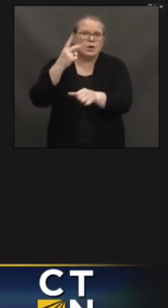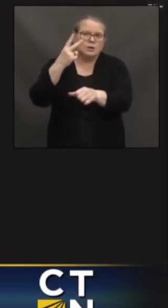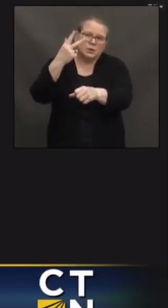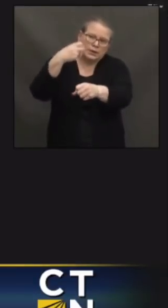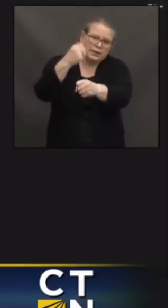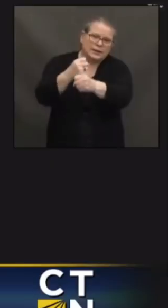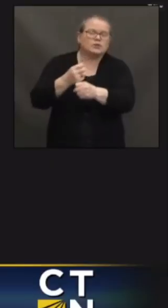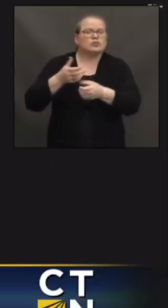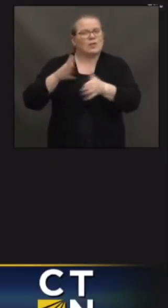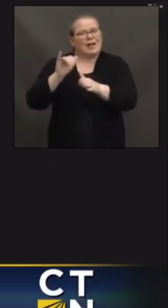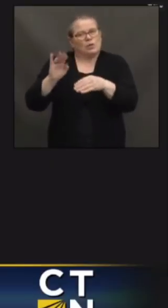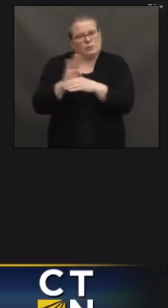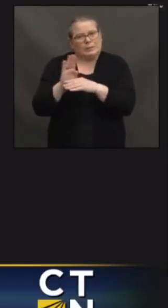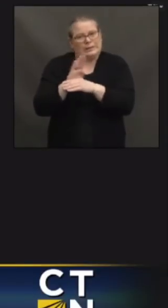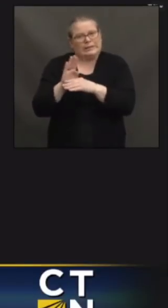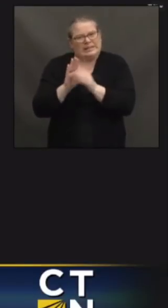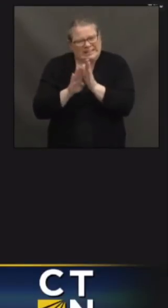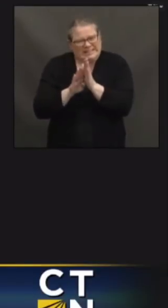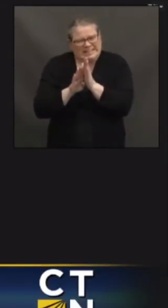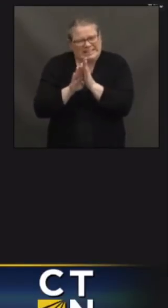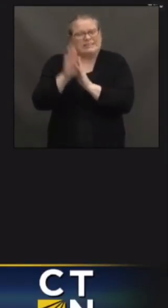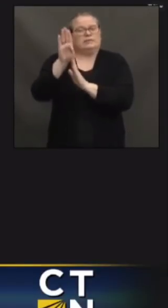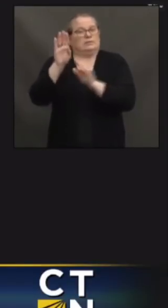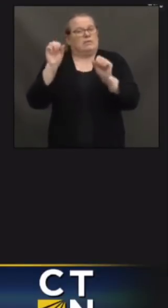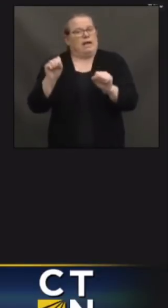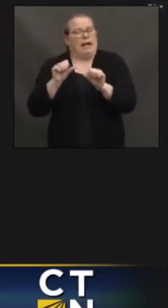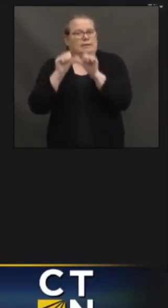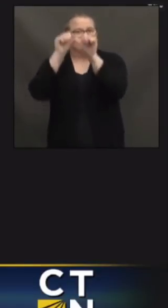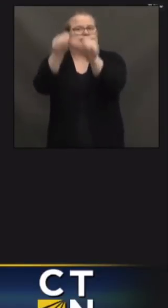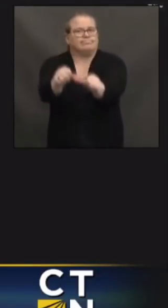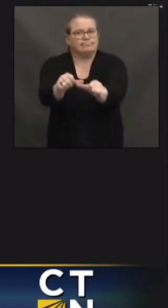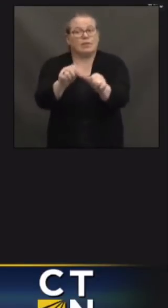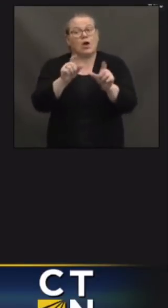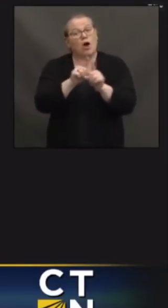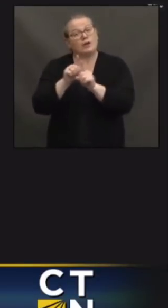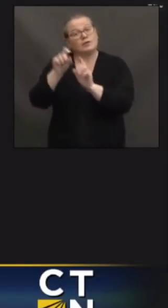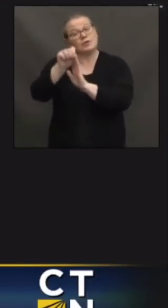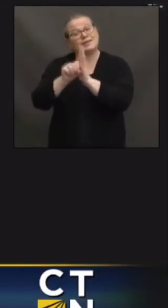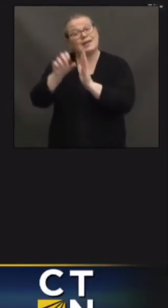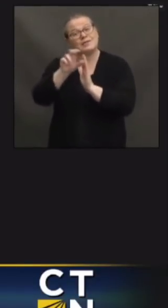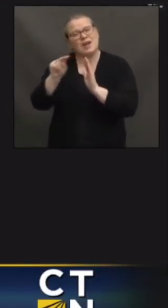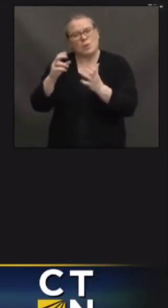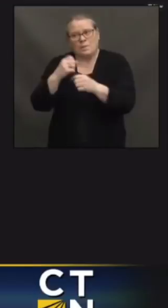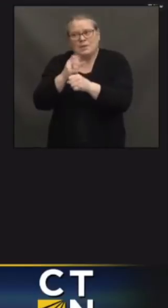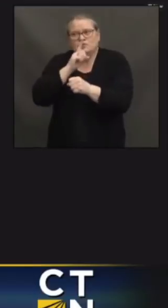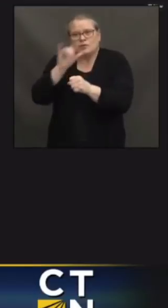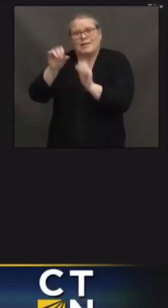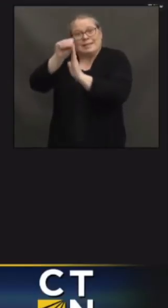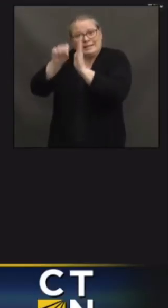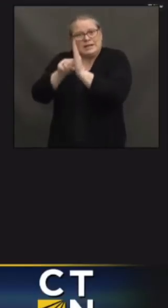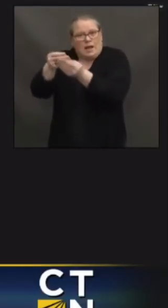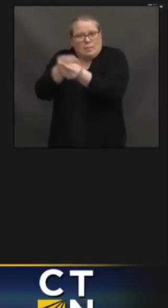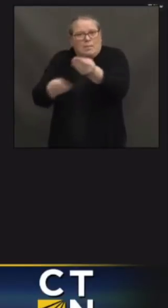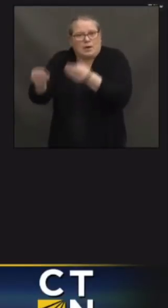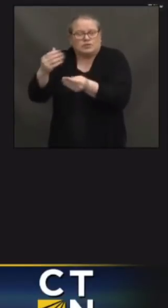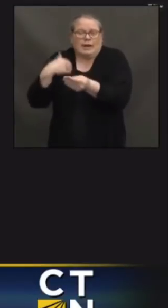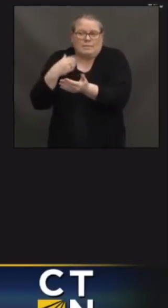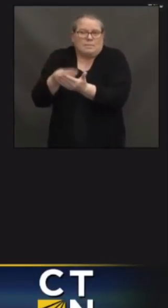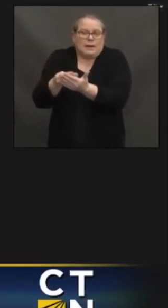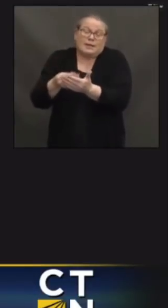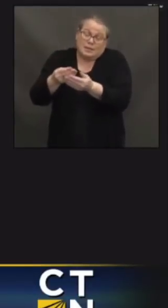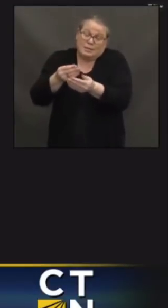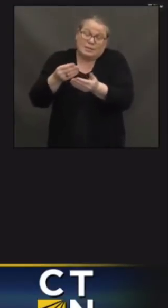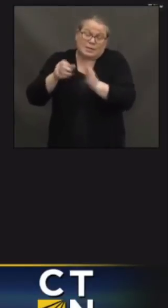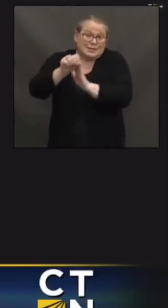And we want to make sure that the state has the ability to deal with the fact that there will be revenue loss that will